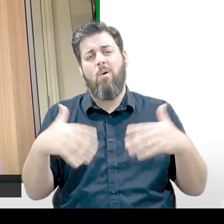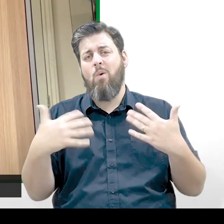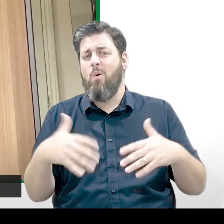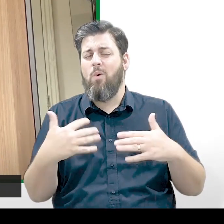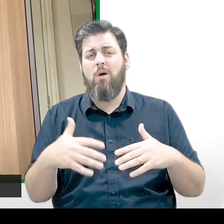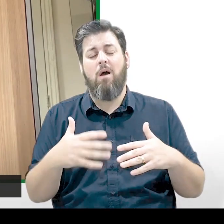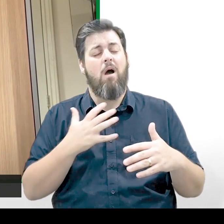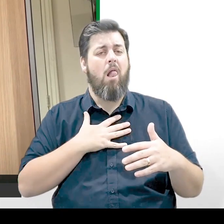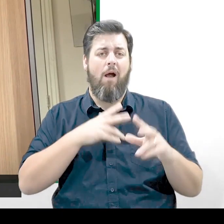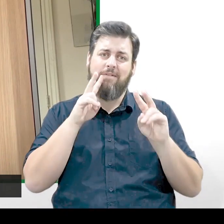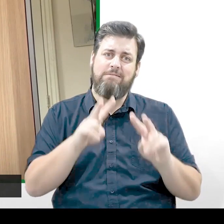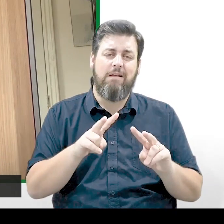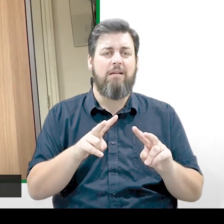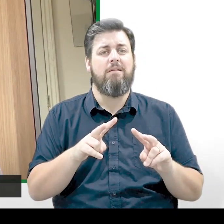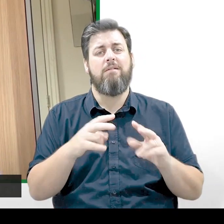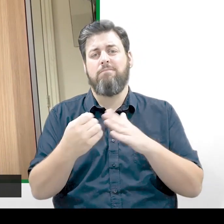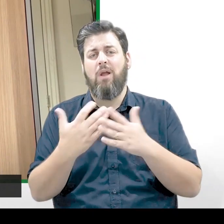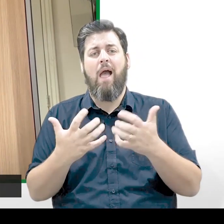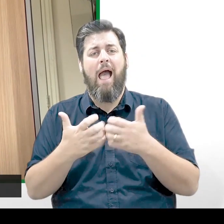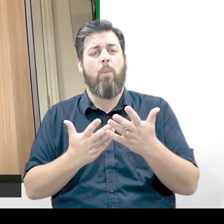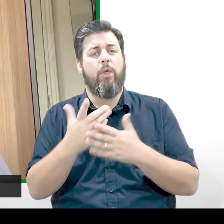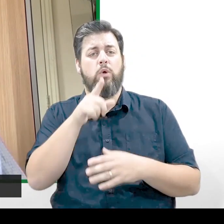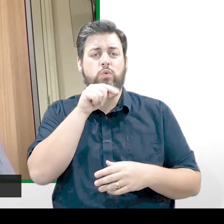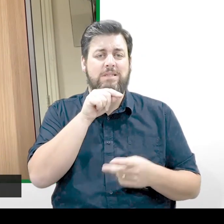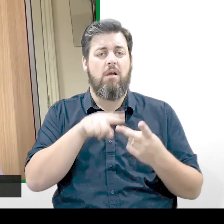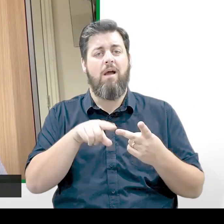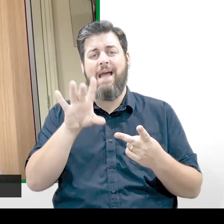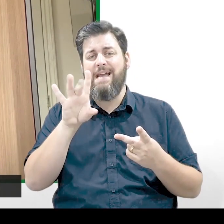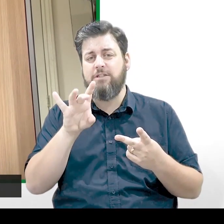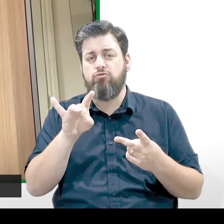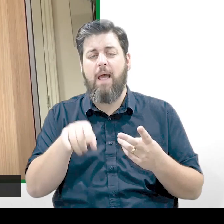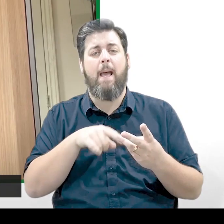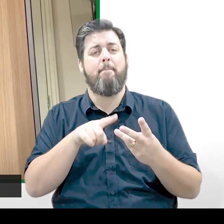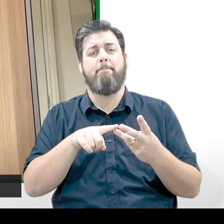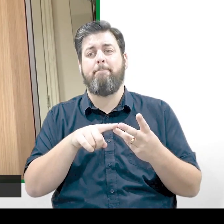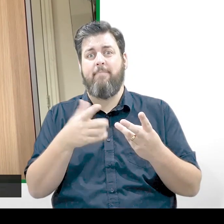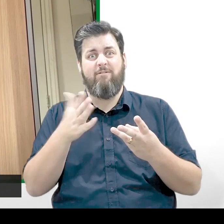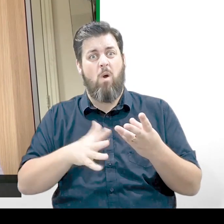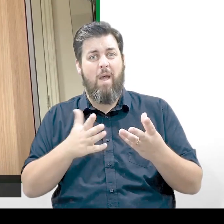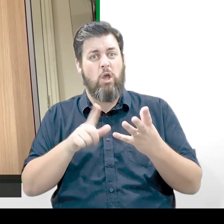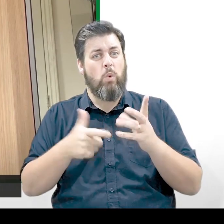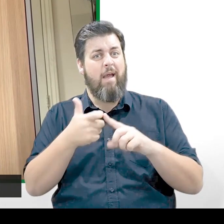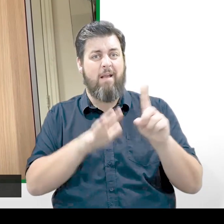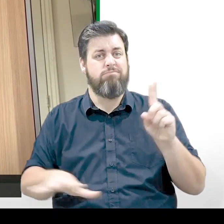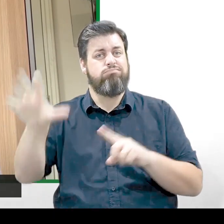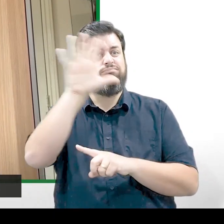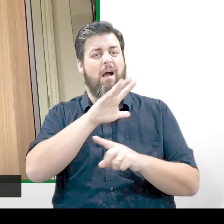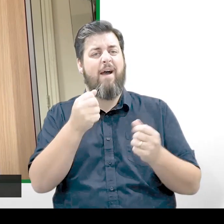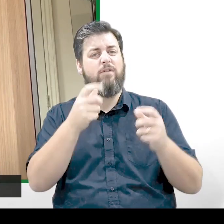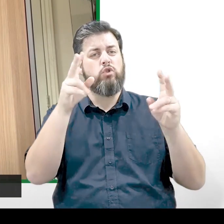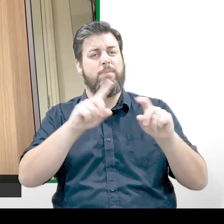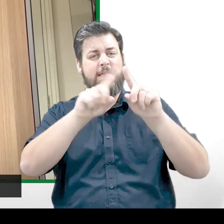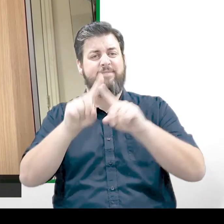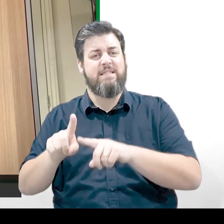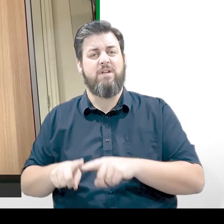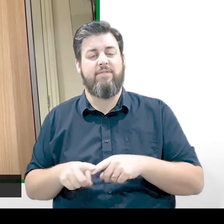content that you share with us both on Twitter, Instagram, from all over the country and in every subject. We're going to have a look at just